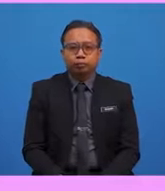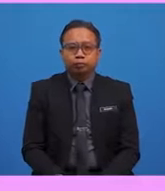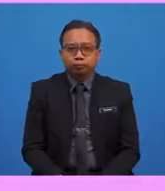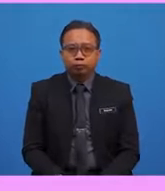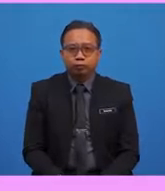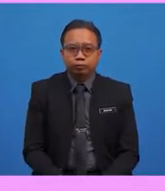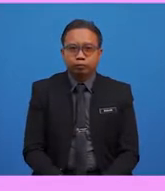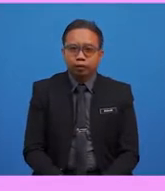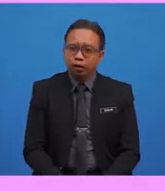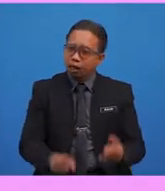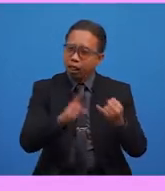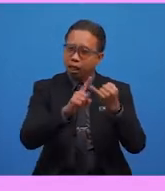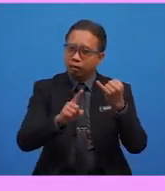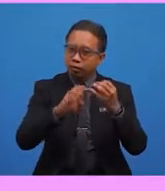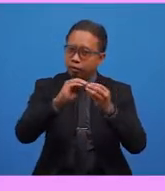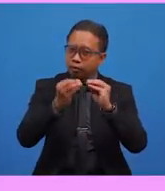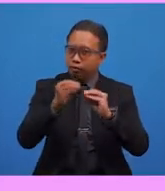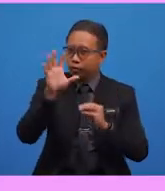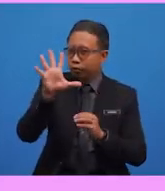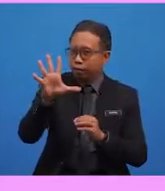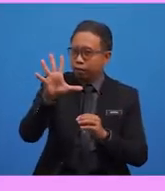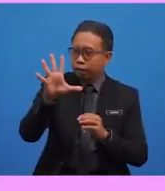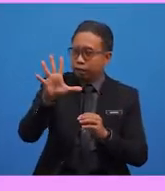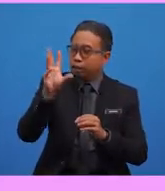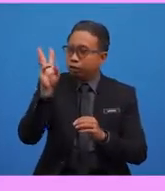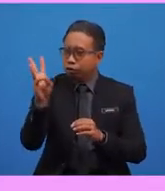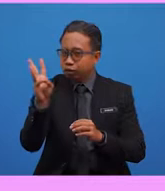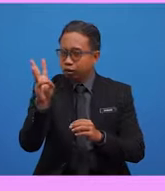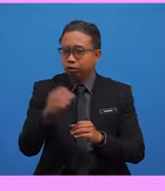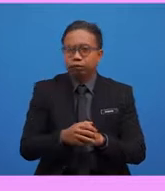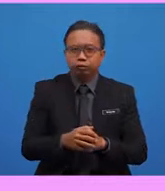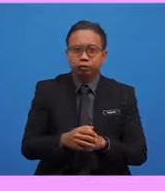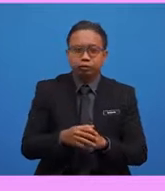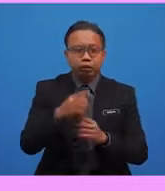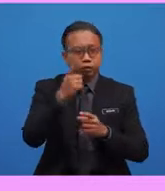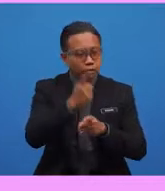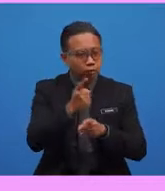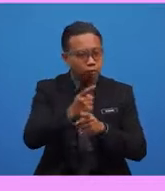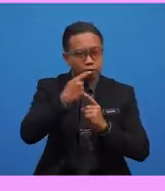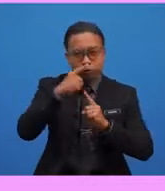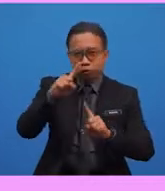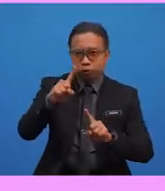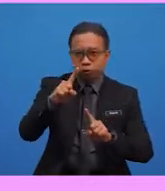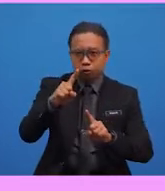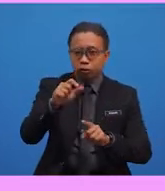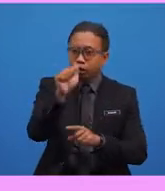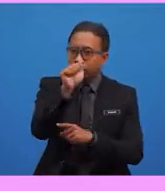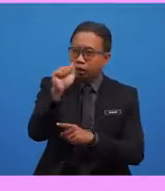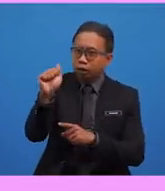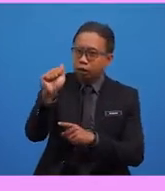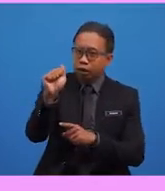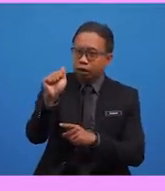And finally, for number five and number six, the correct answer would be a temple,